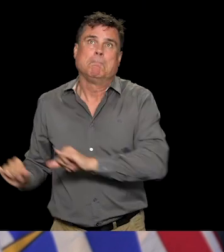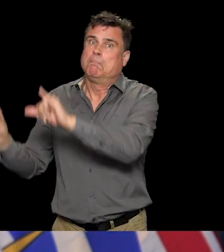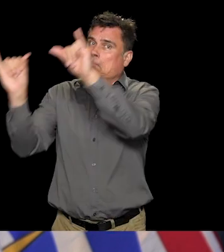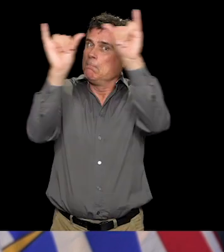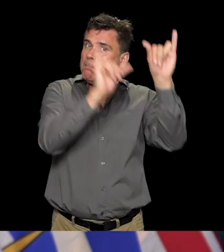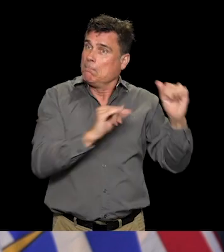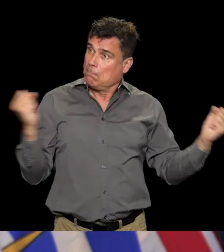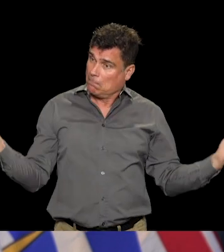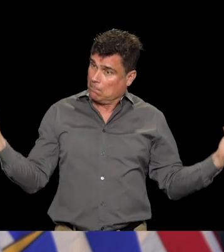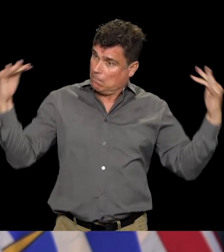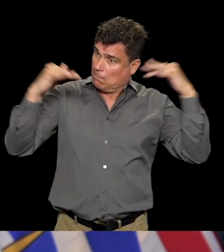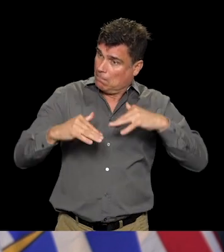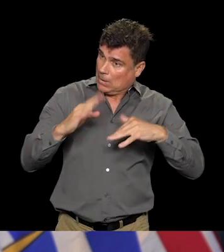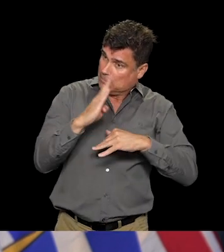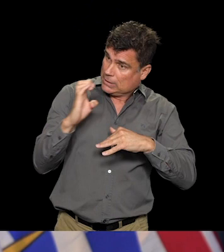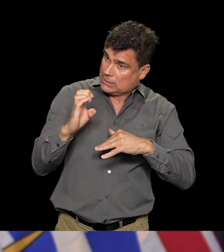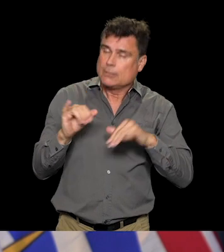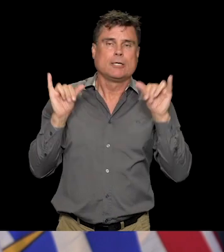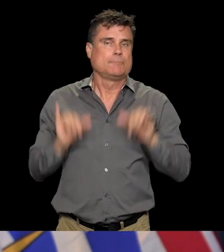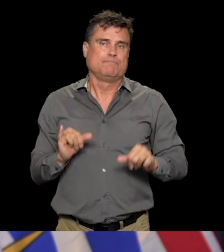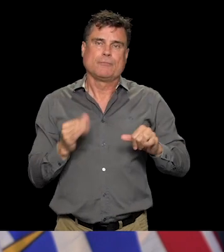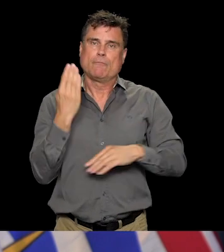question is from Marcella Bernardo, News 1130.